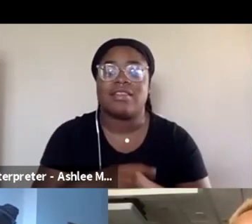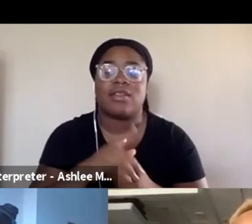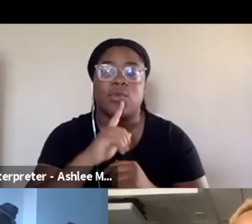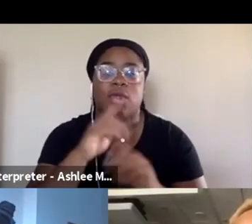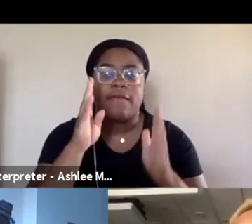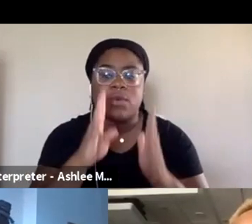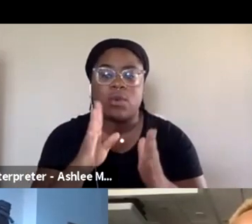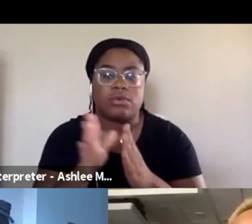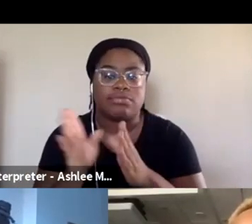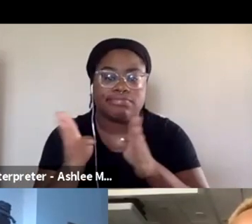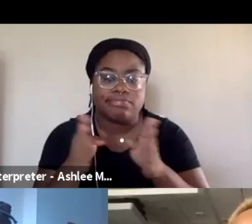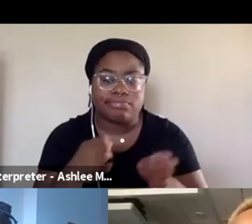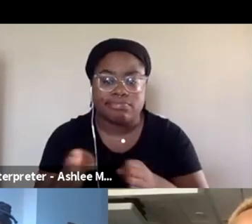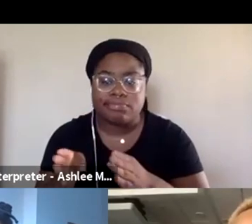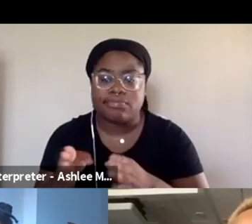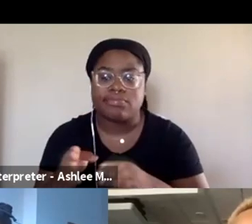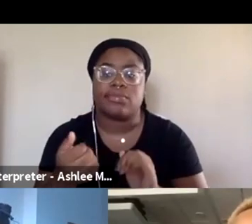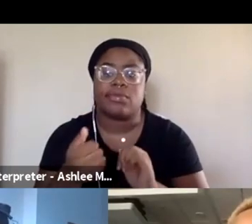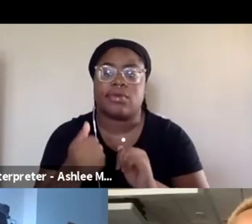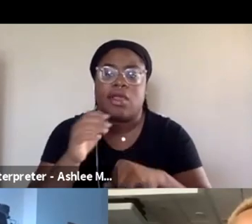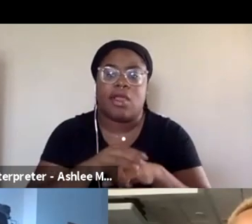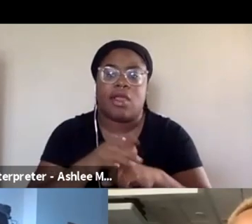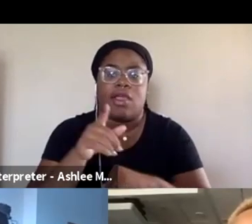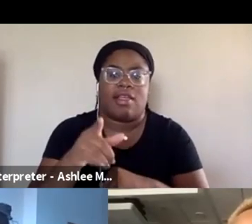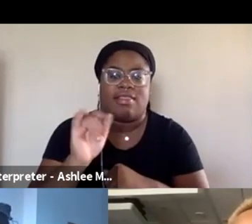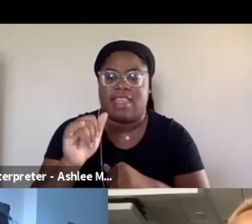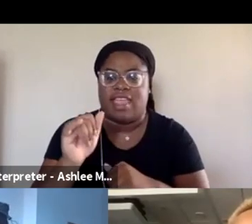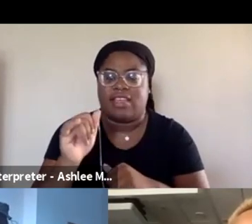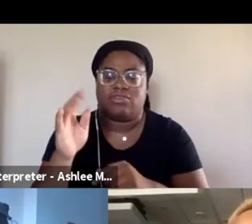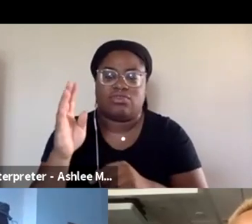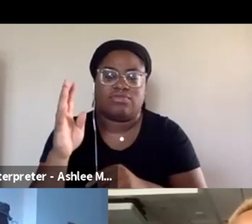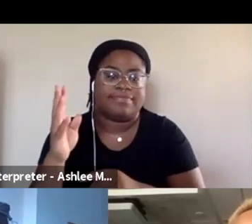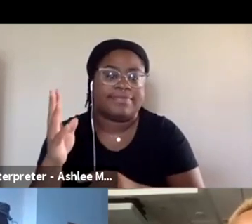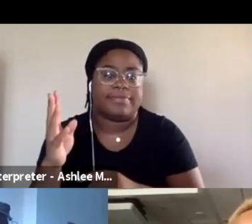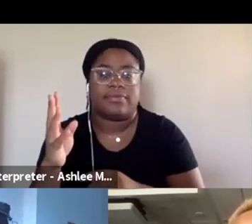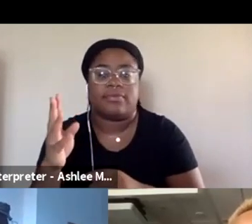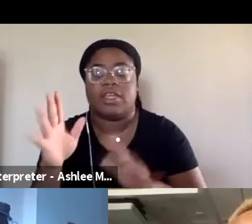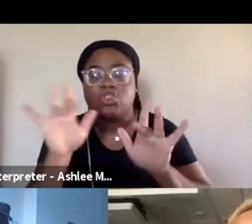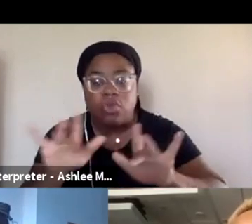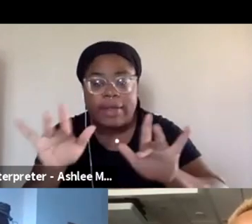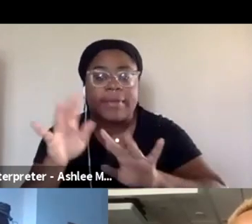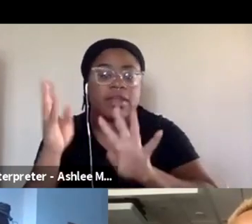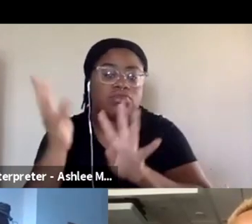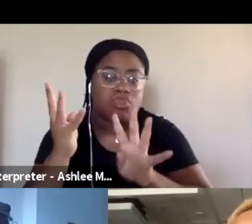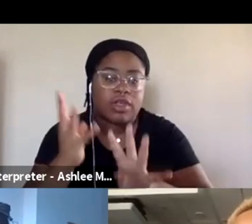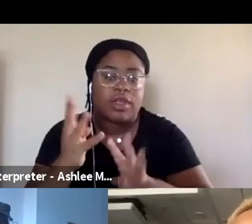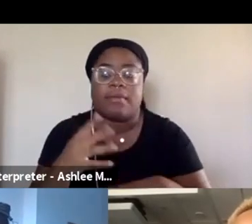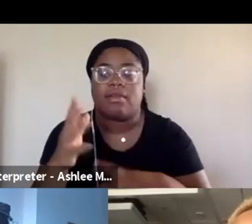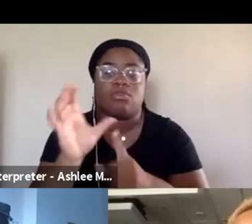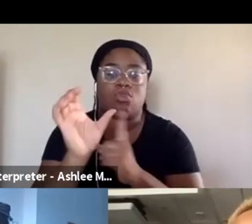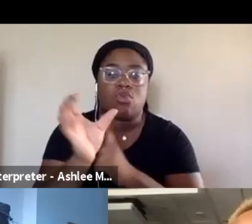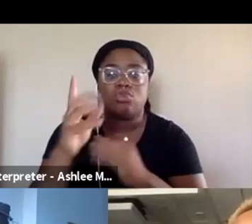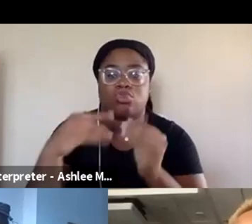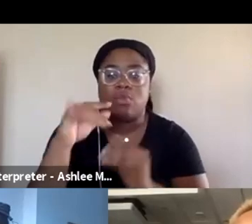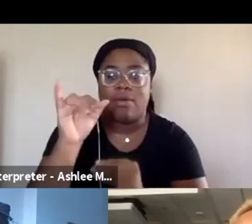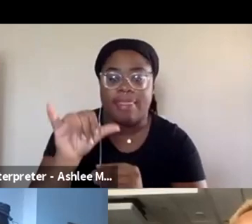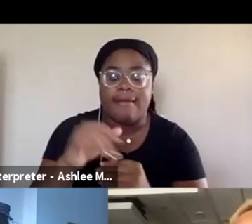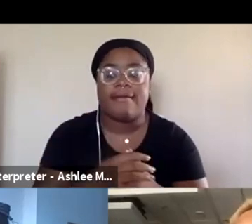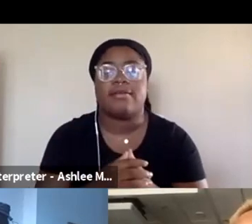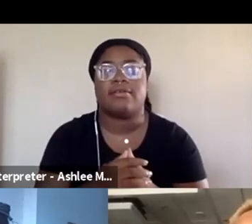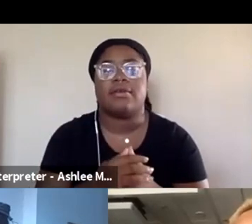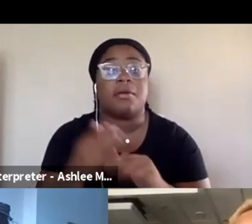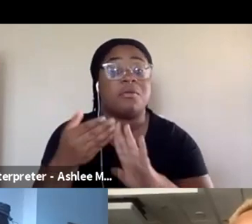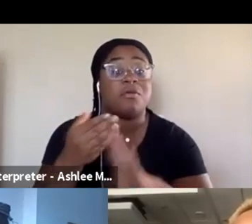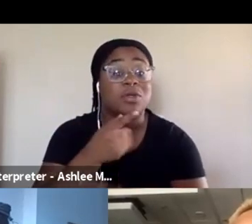conversation a little bit on, on really on, on streaming and the cultures around streaming. But before we do that, I want to